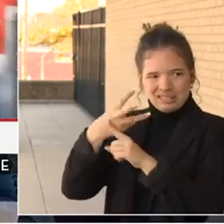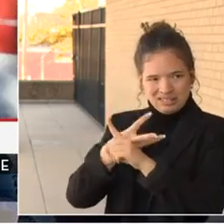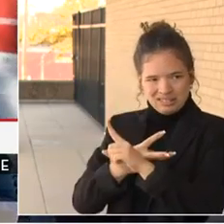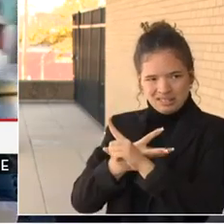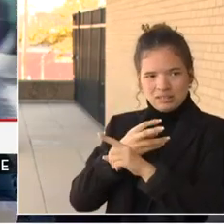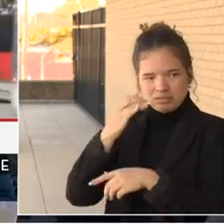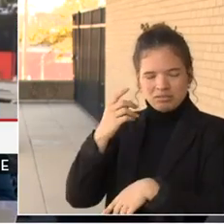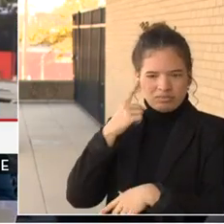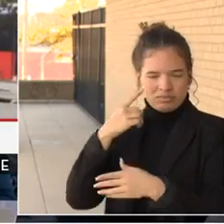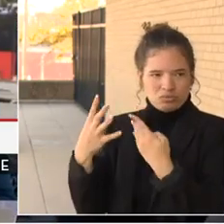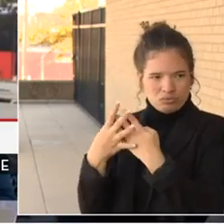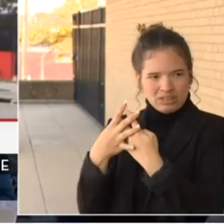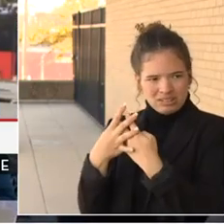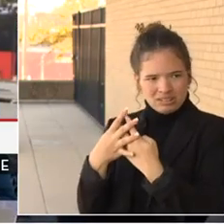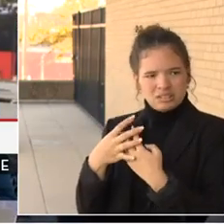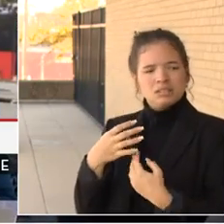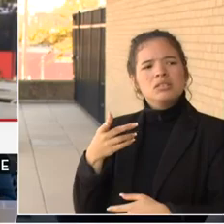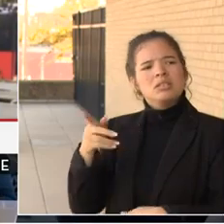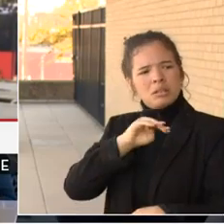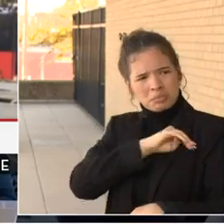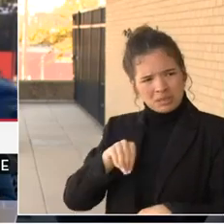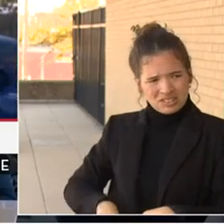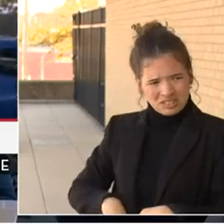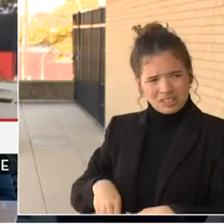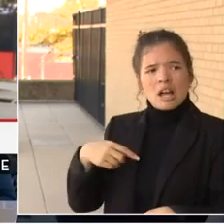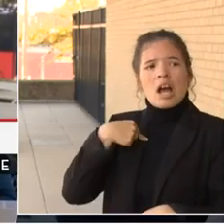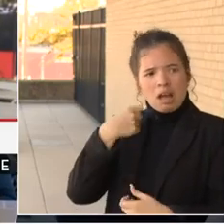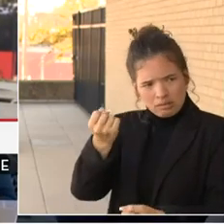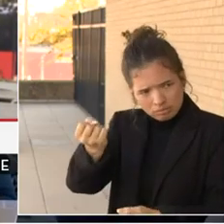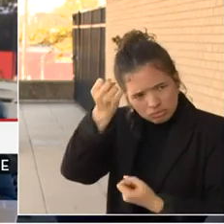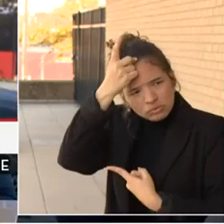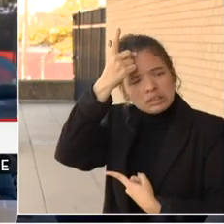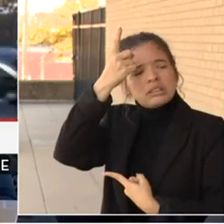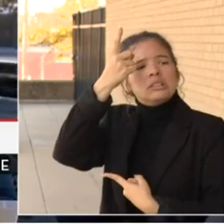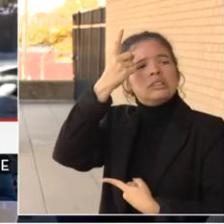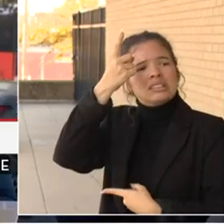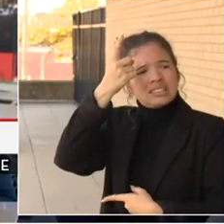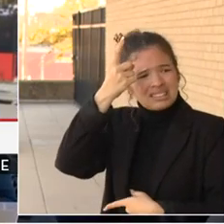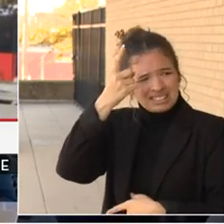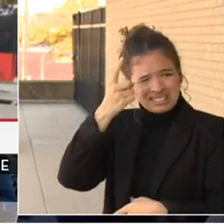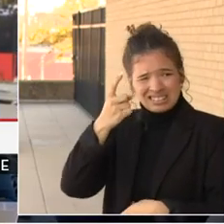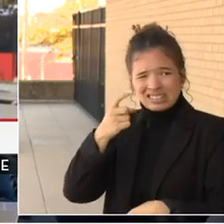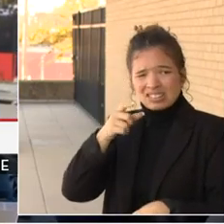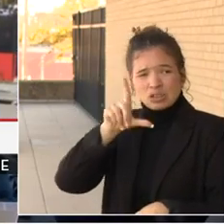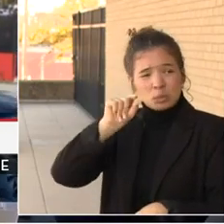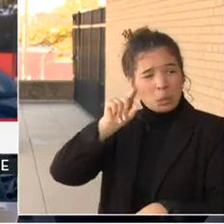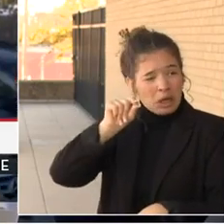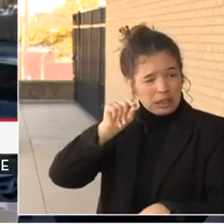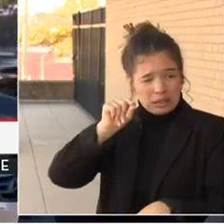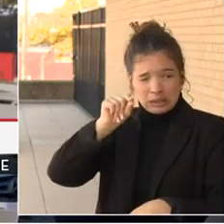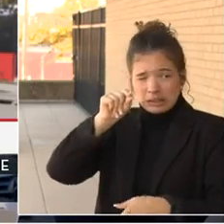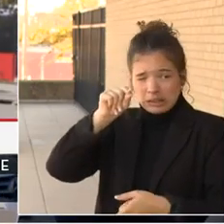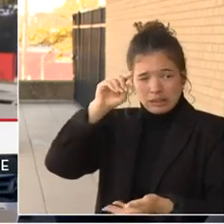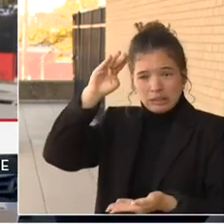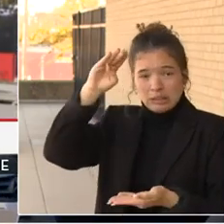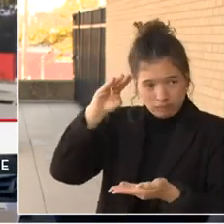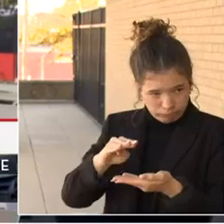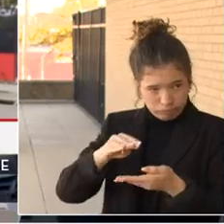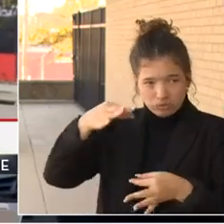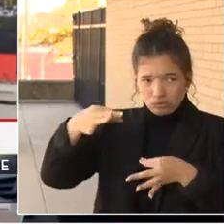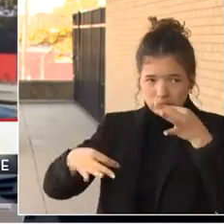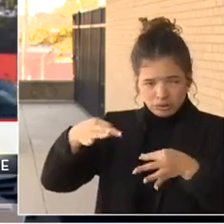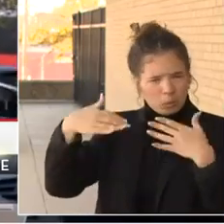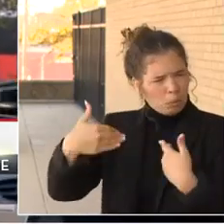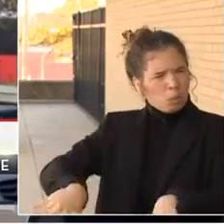Mayor, I understand they're down like 20 judges at DC Superior Court. What has the city done to say, hey, we need